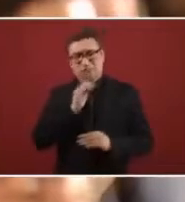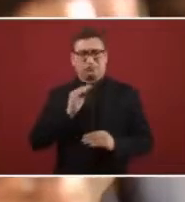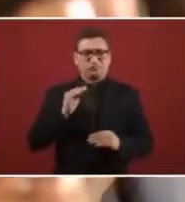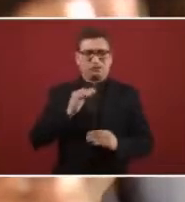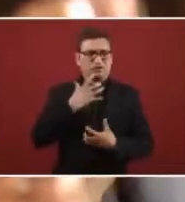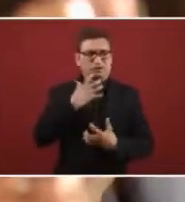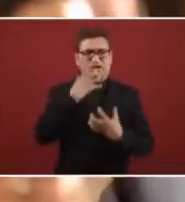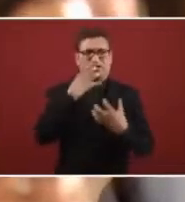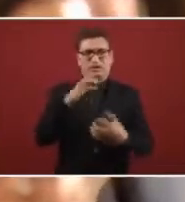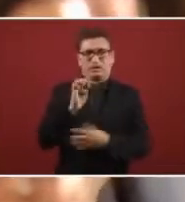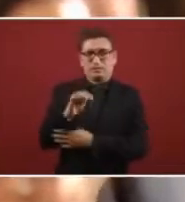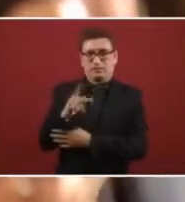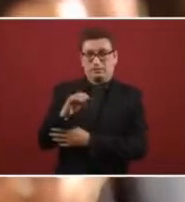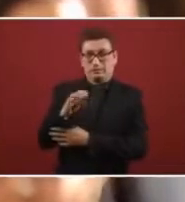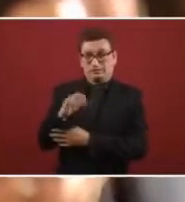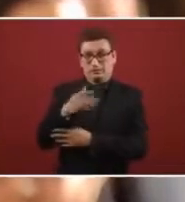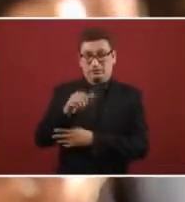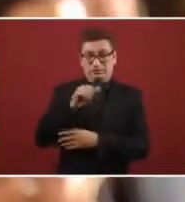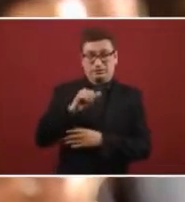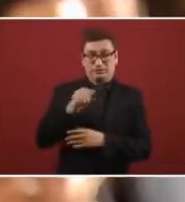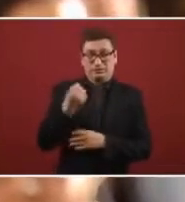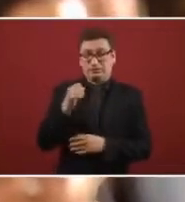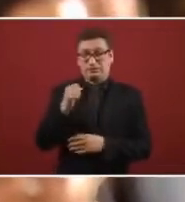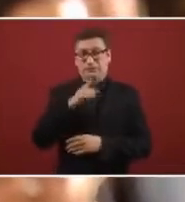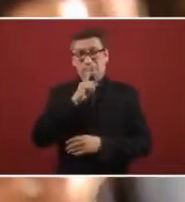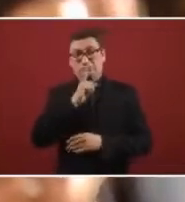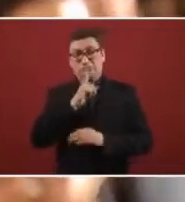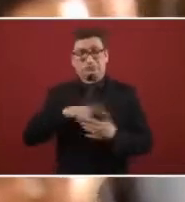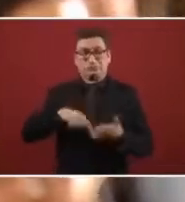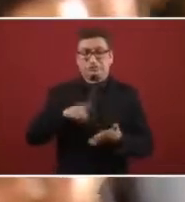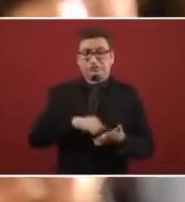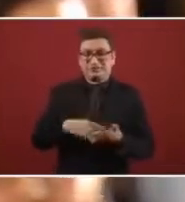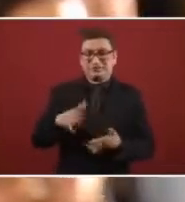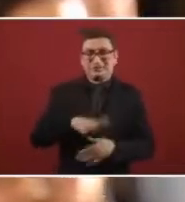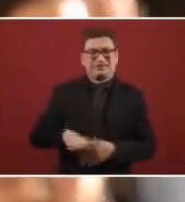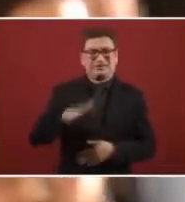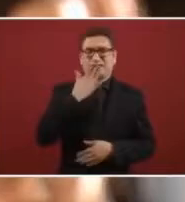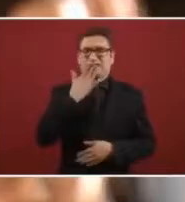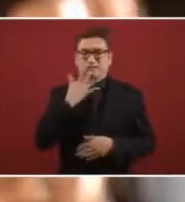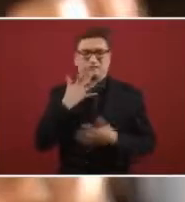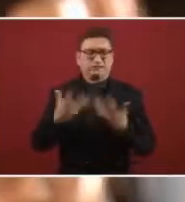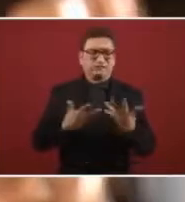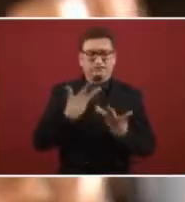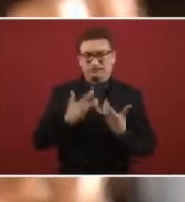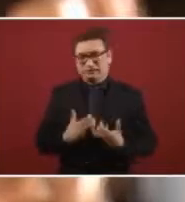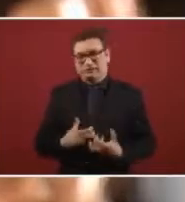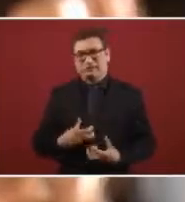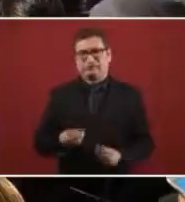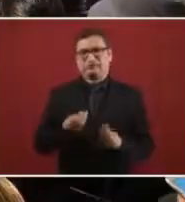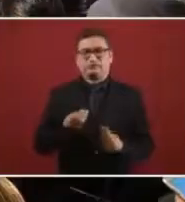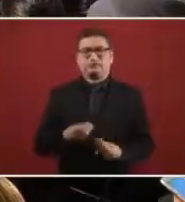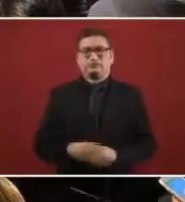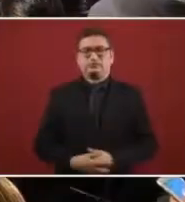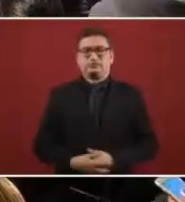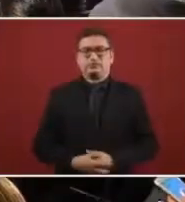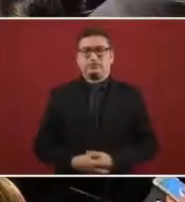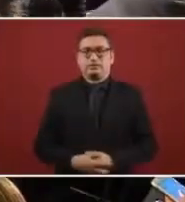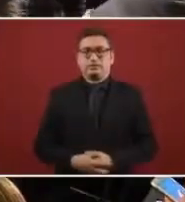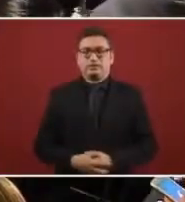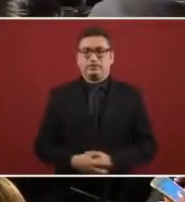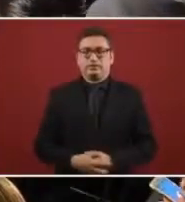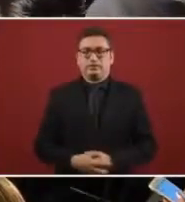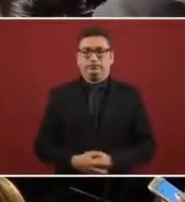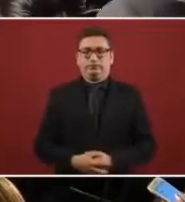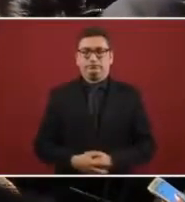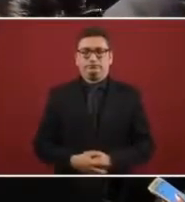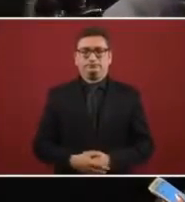they also did not do the yell and bell in that place because they're very affected by this act.